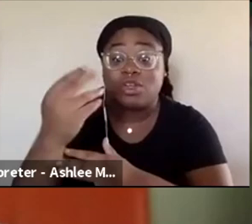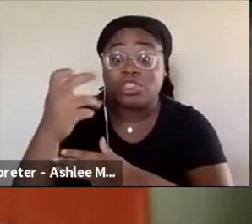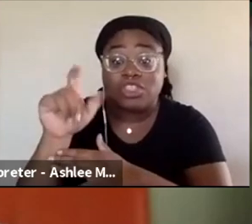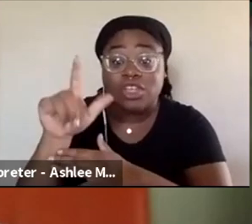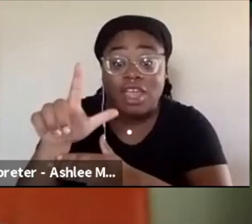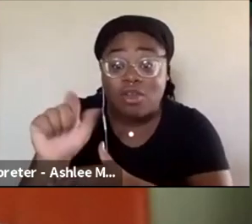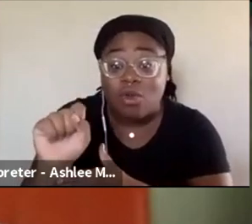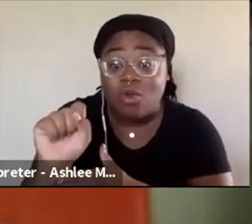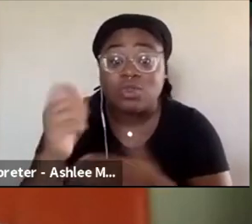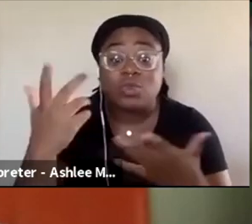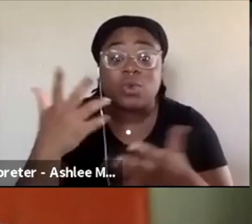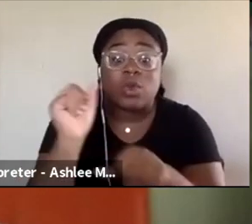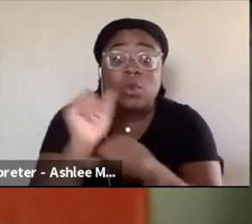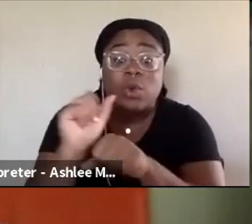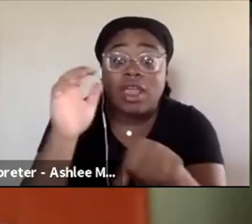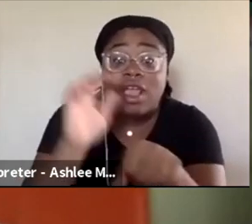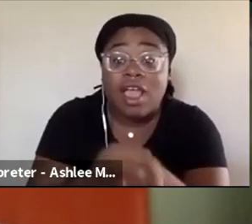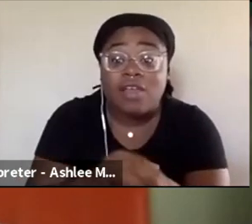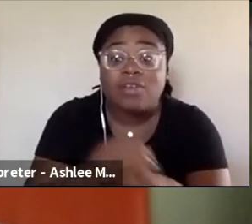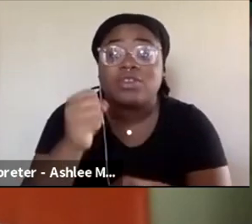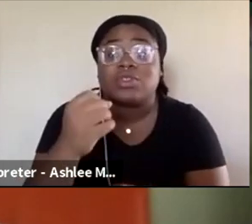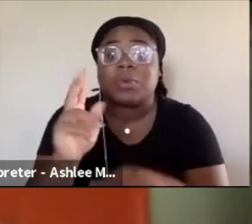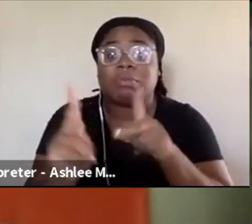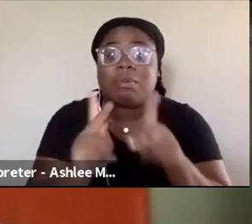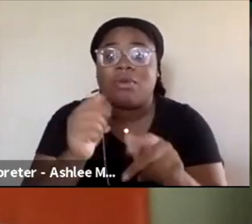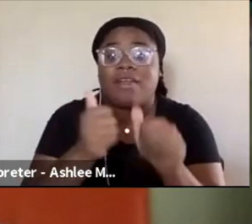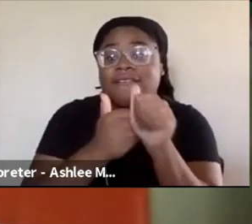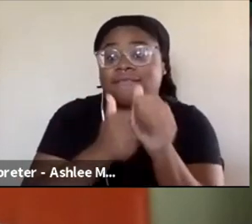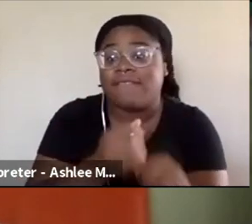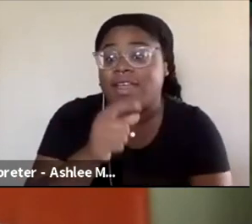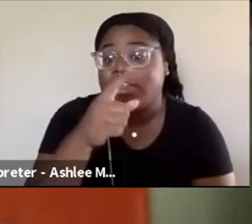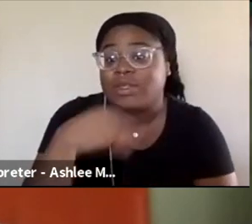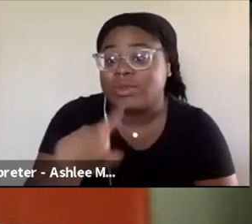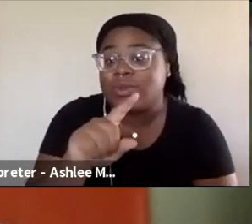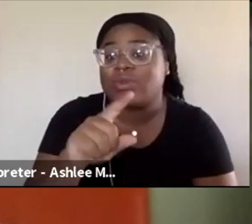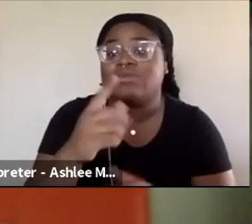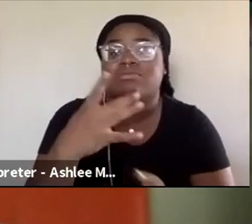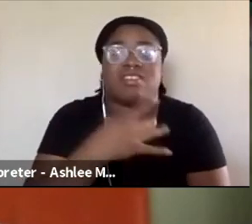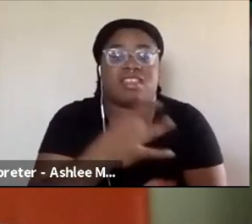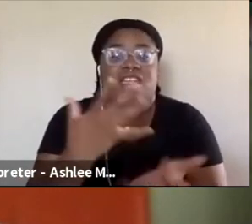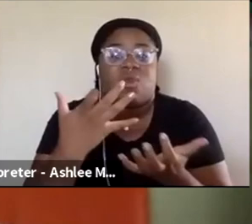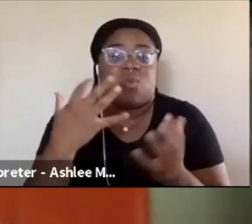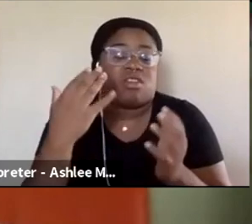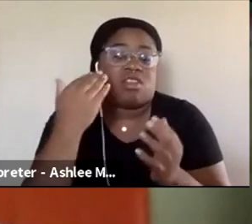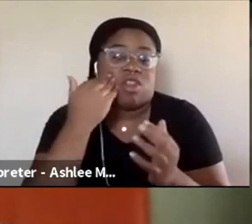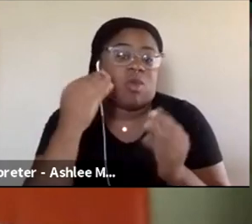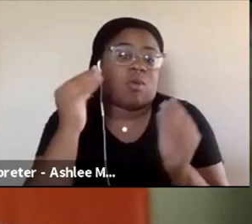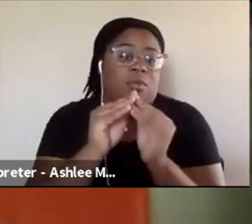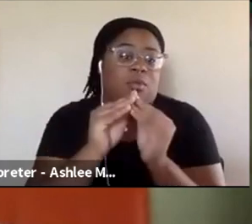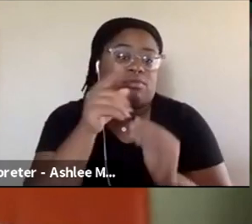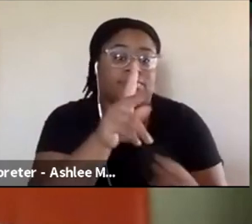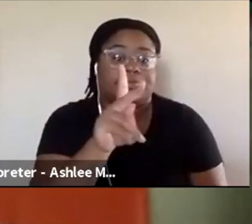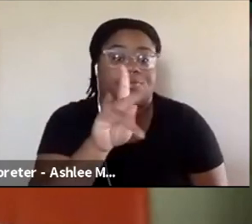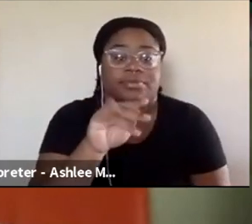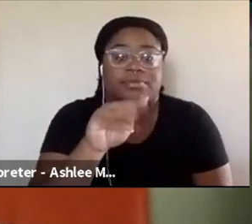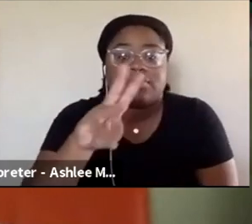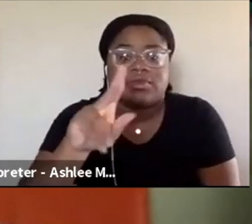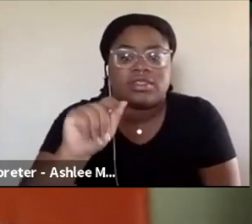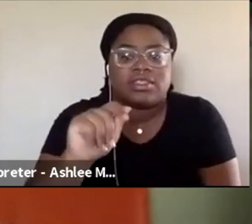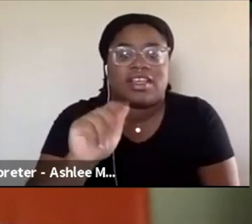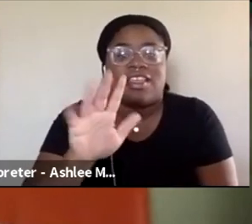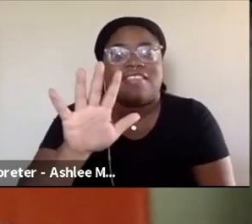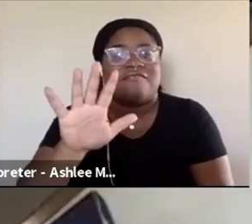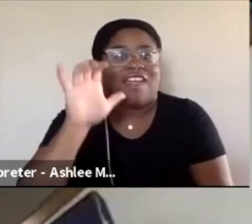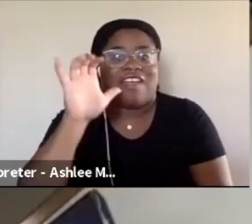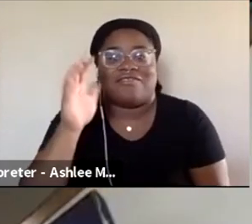on. I want to make sure folks can find you if they liked what you had to say and want to learn more. So Kishana, do you want to talk about the 5 million books you've written?